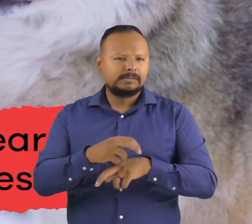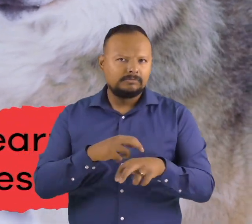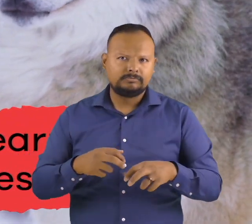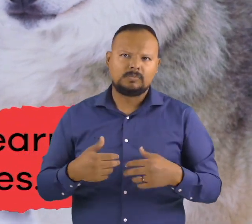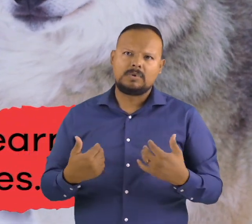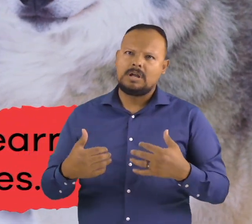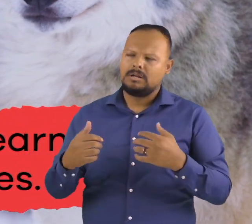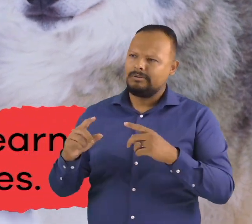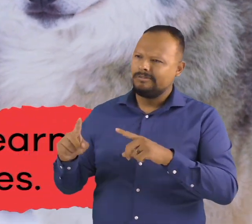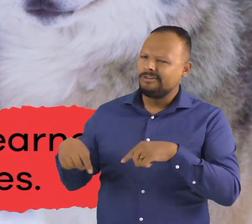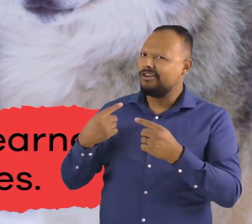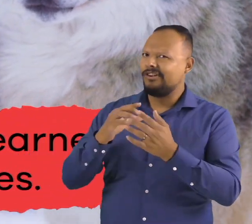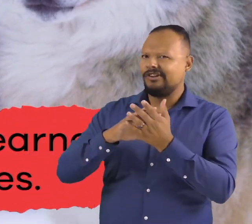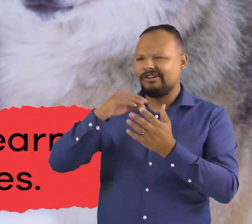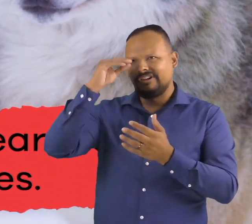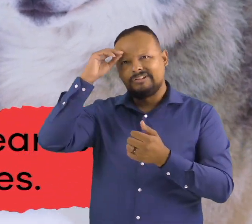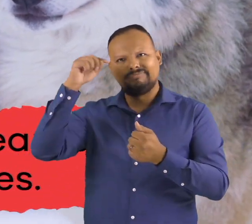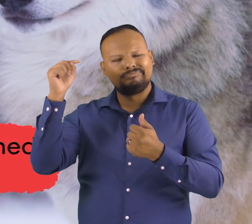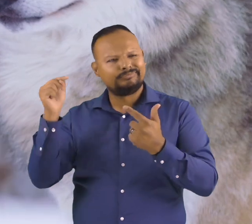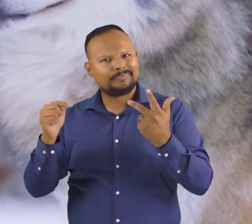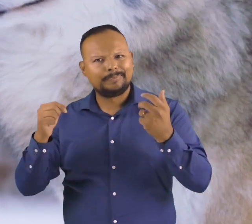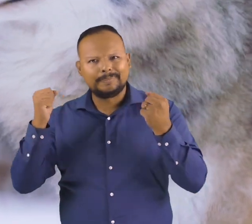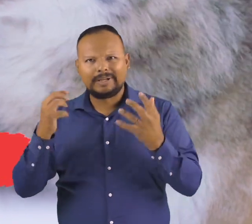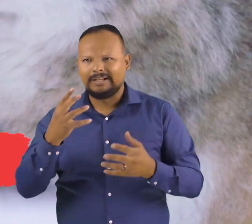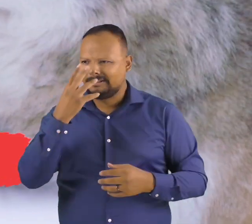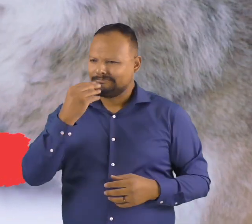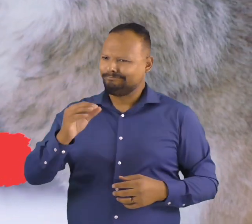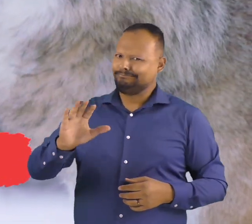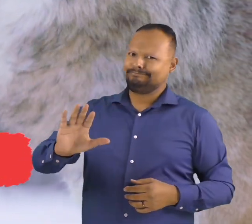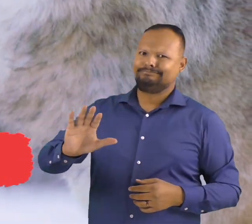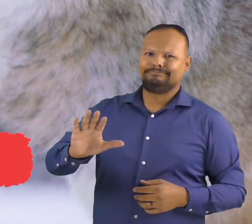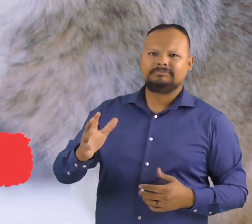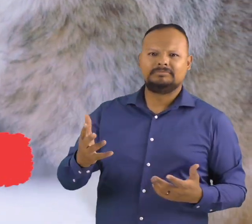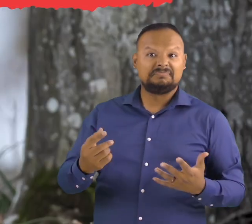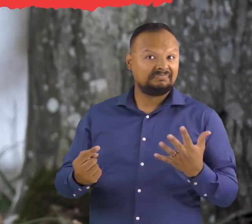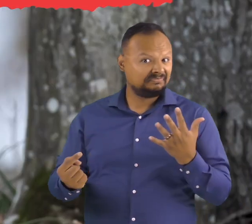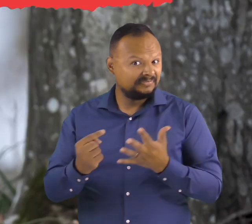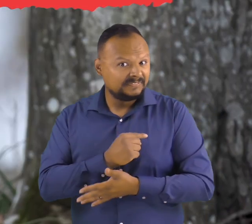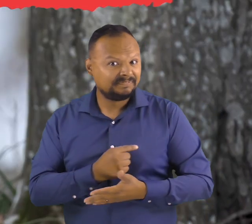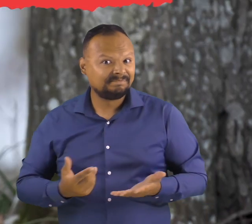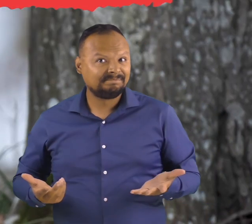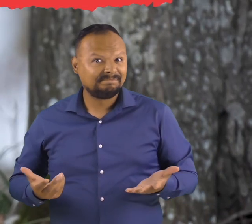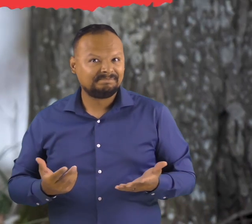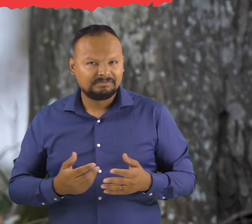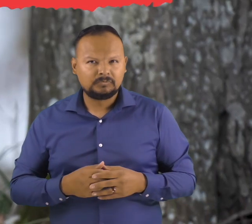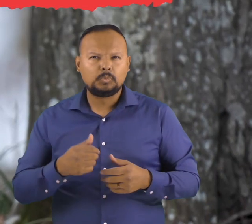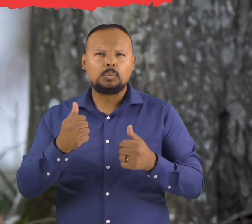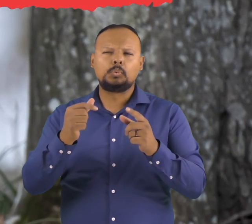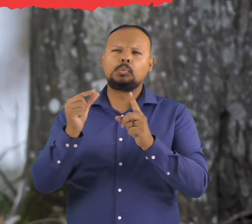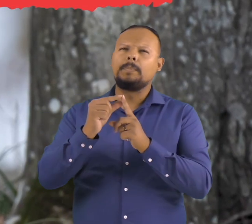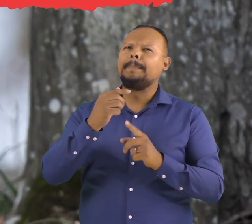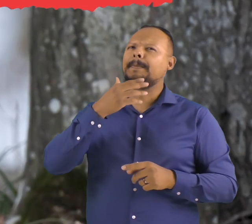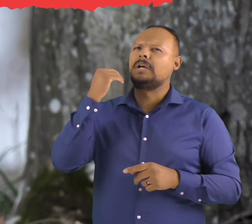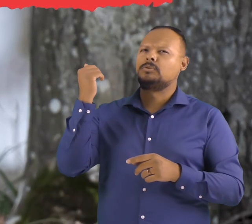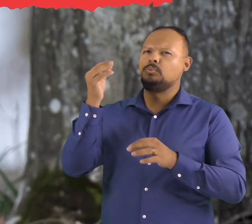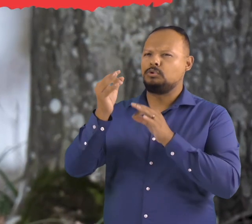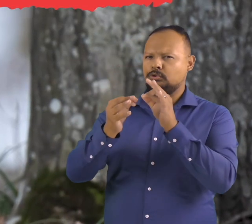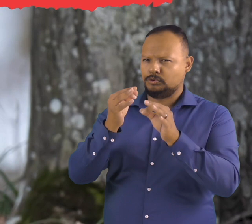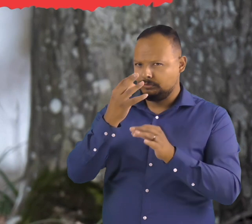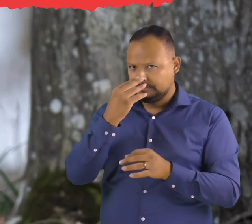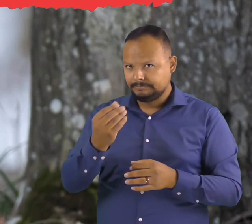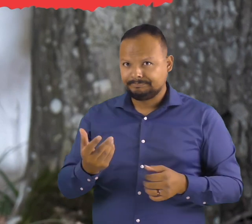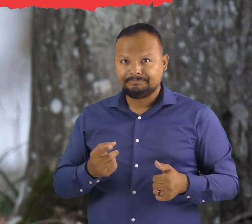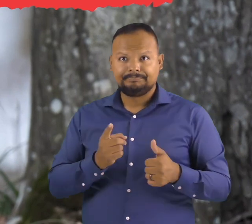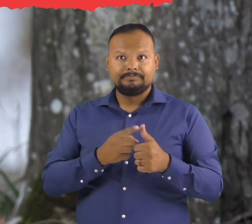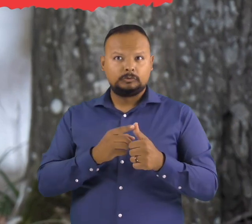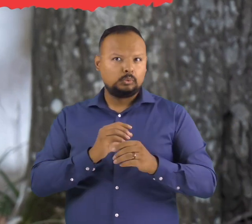We have just learned a lot about wolves. Let's review. Choose the word the author would say best describes the